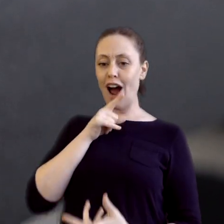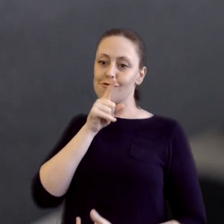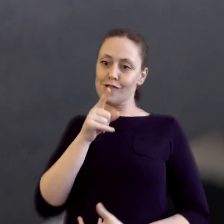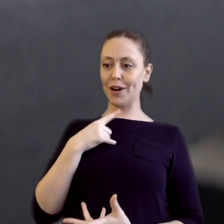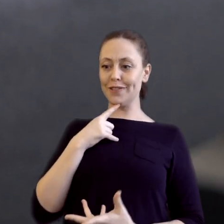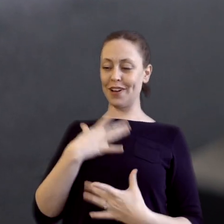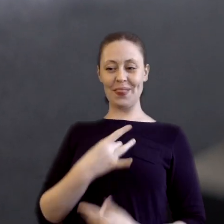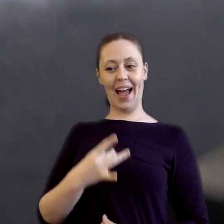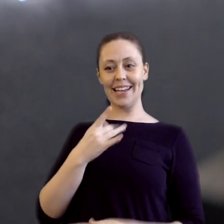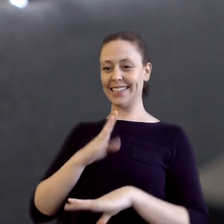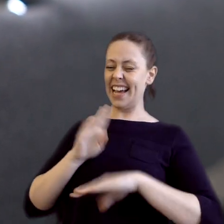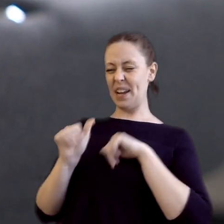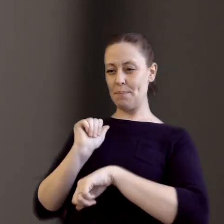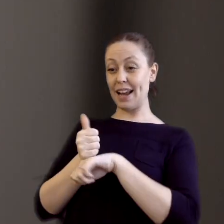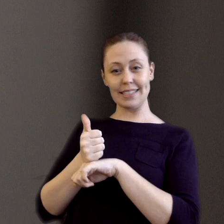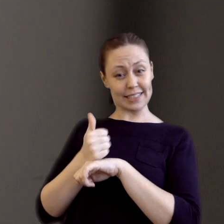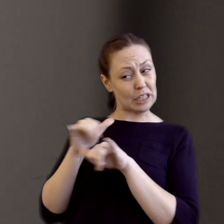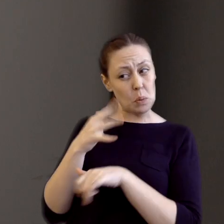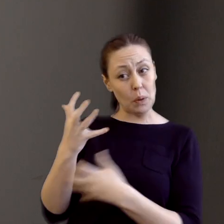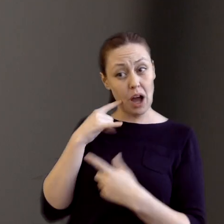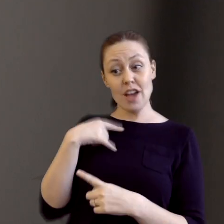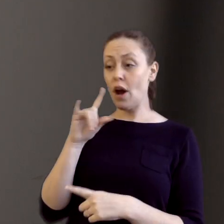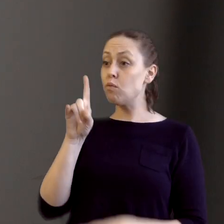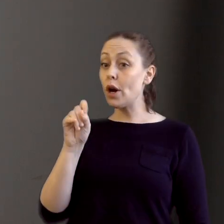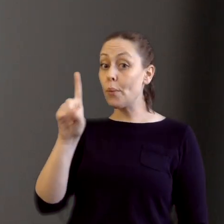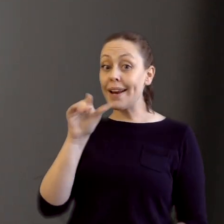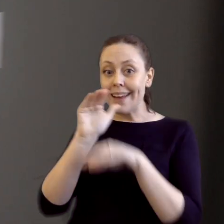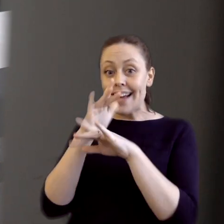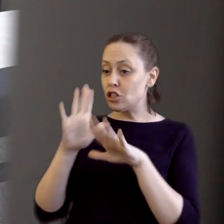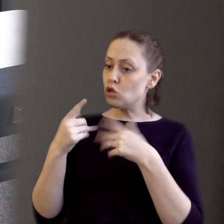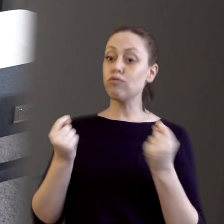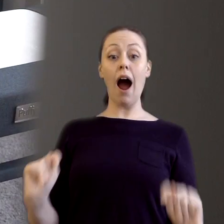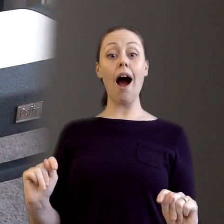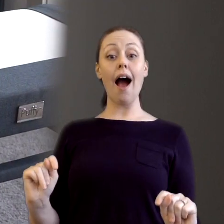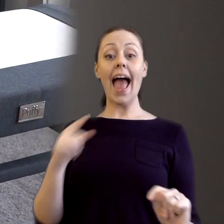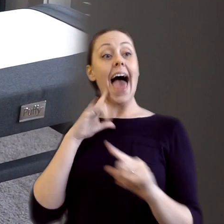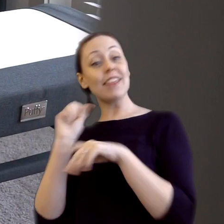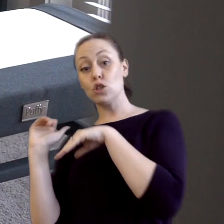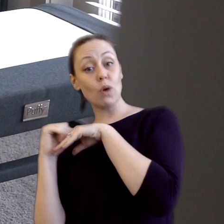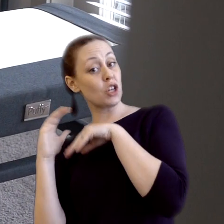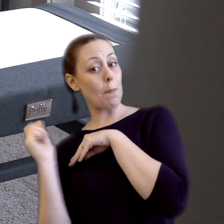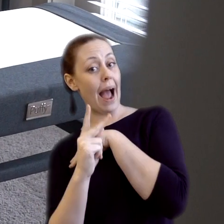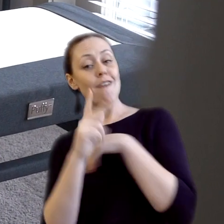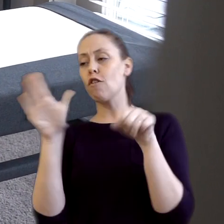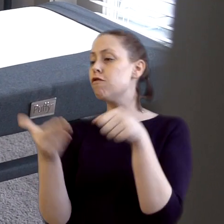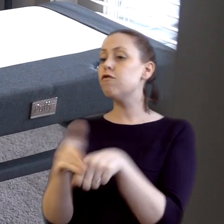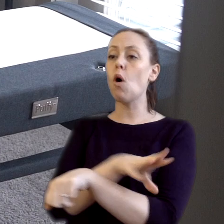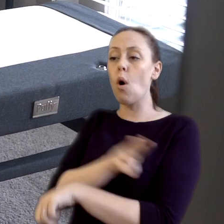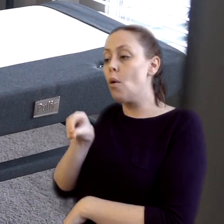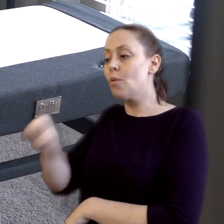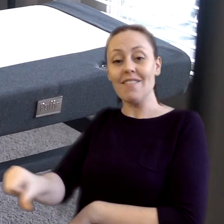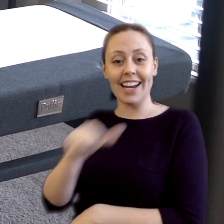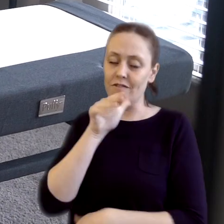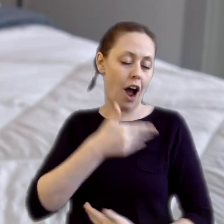like the base as much as you thought you would, you have 101 nights to give it a go and return it for a full refund